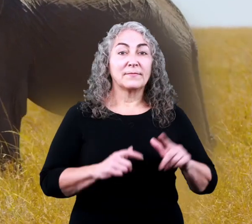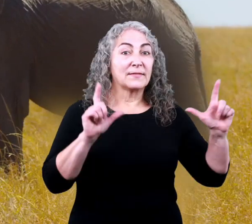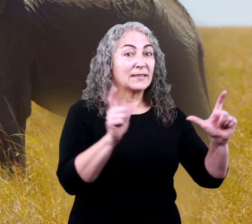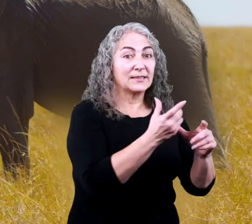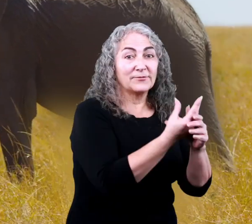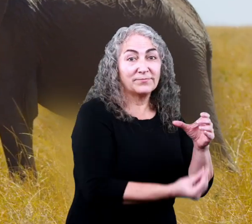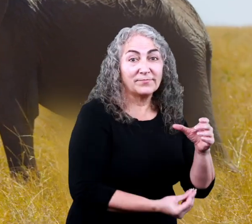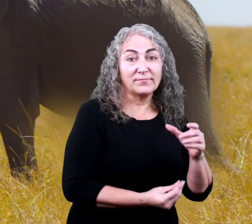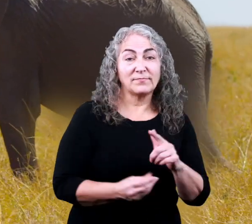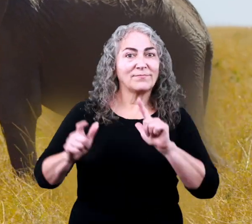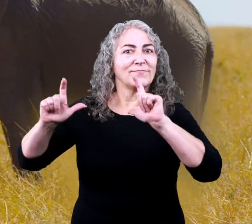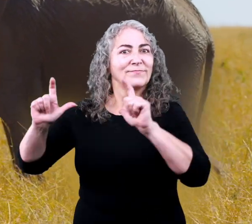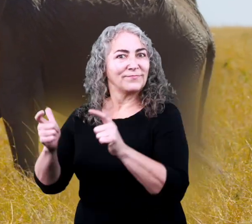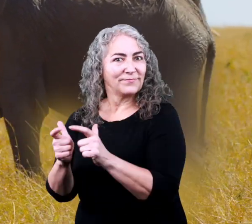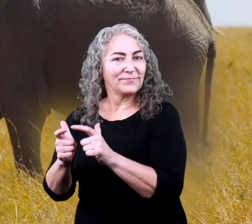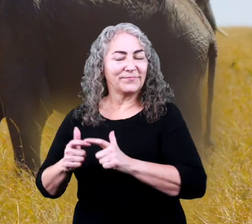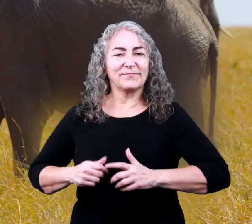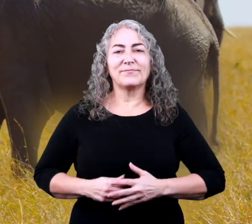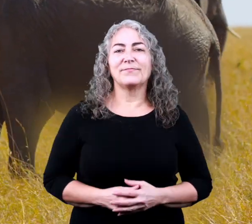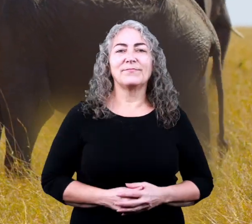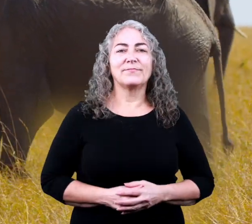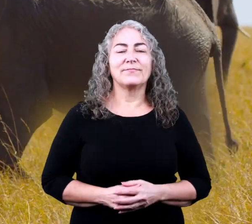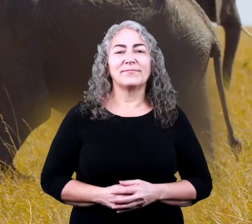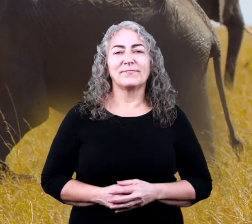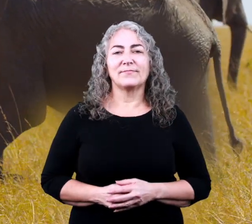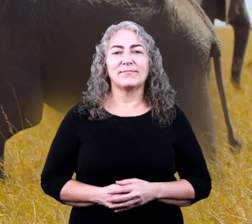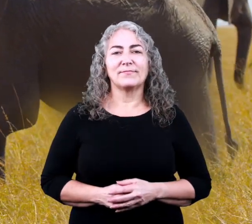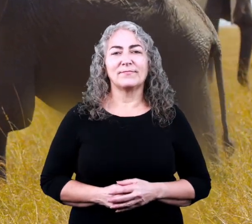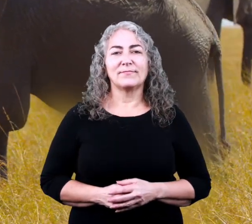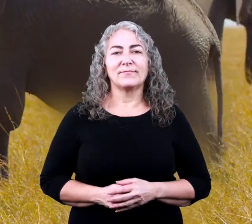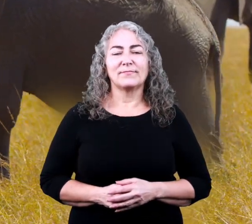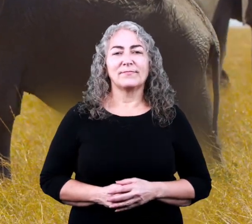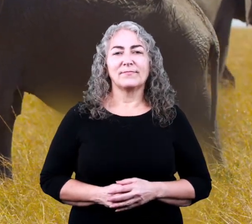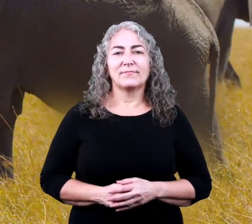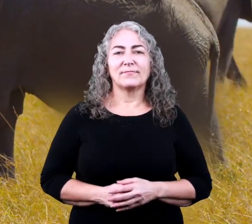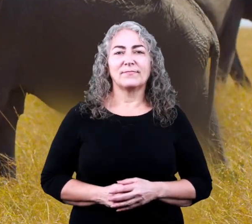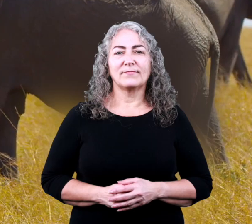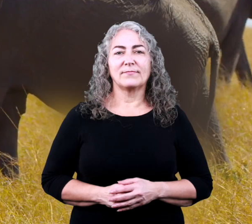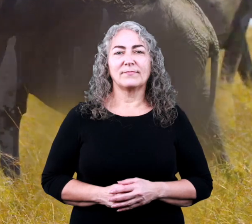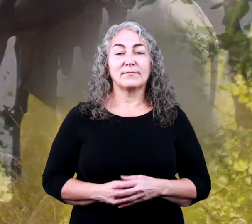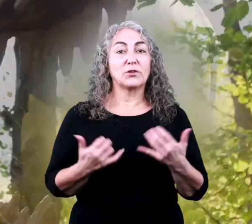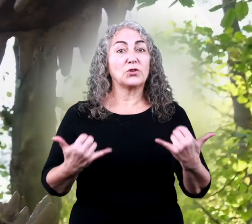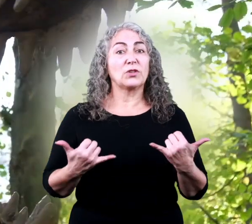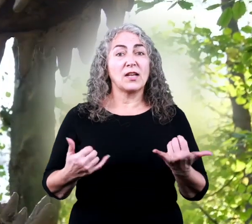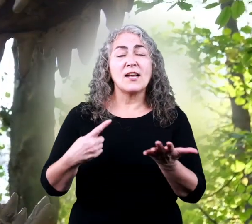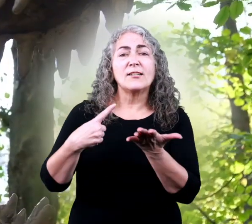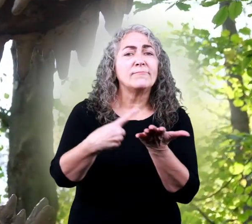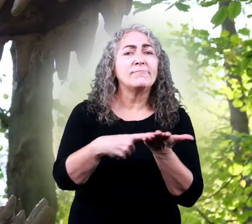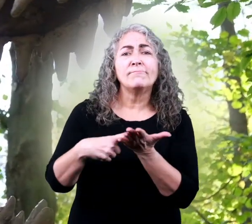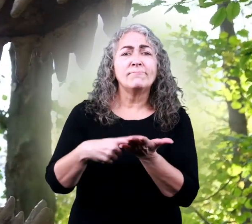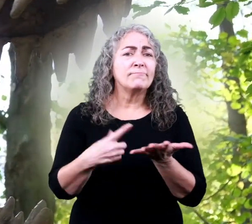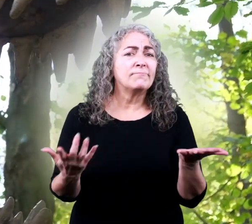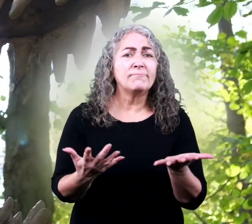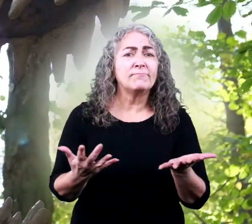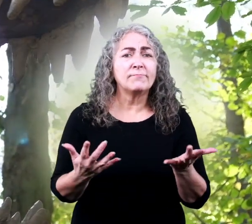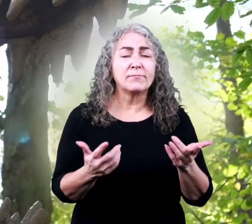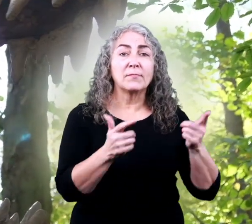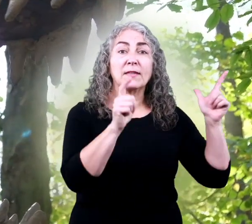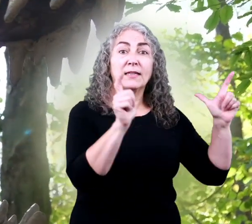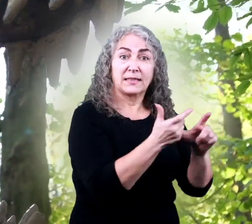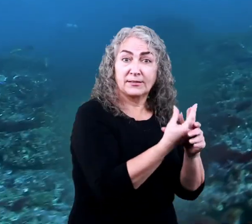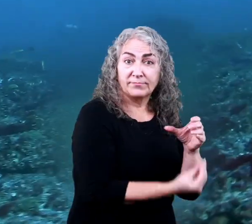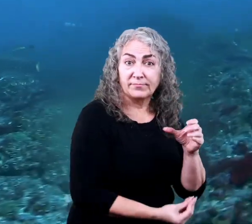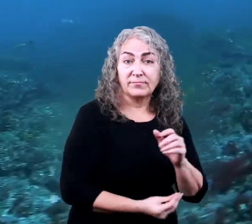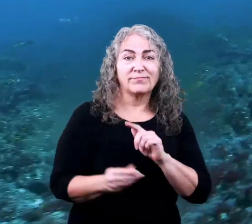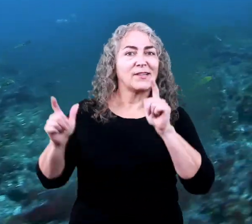extinct and endangered animals for kids today we are going to talk about